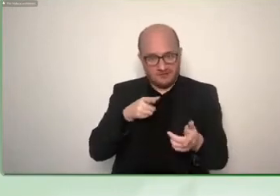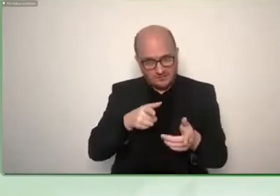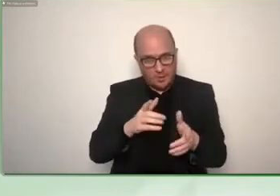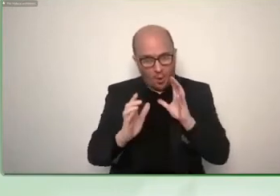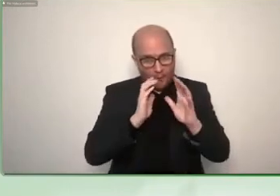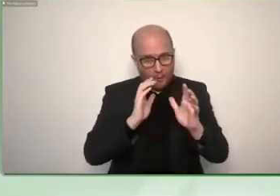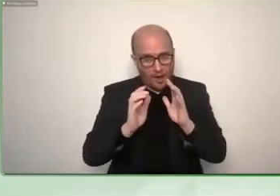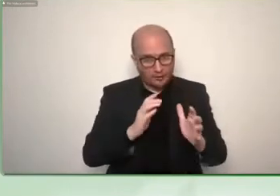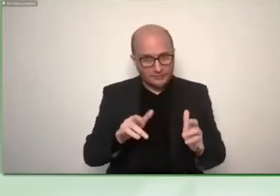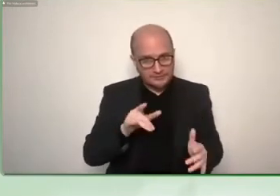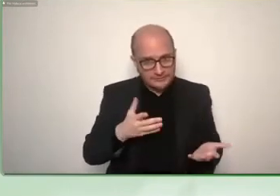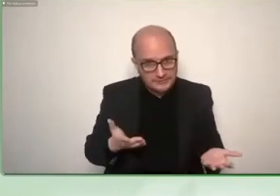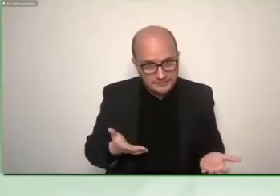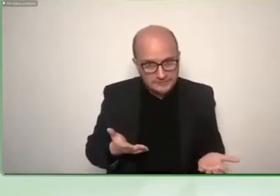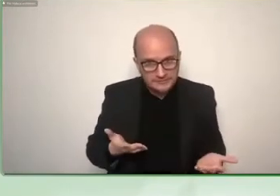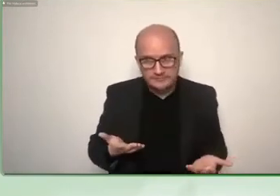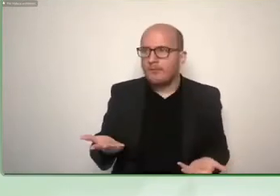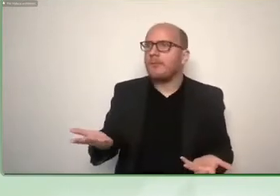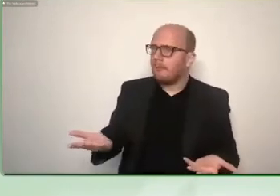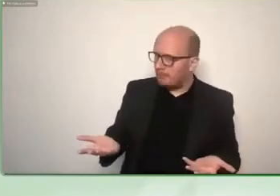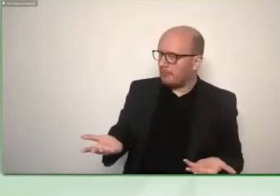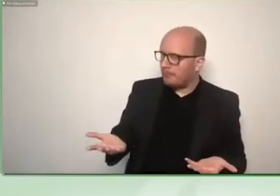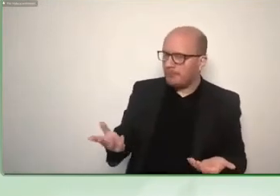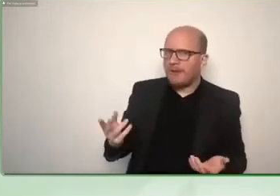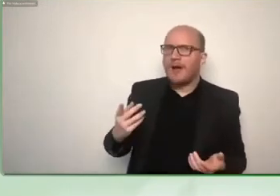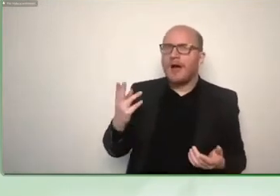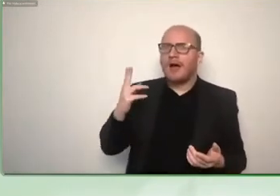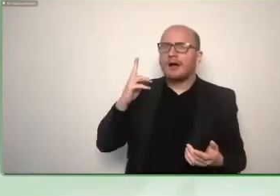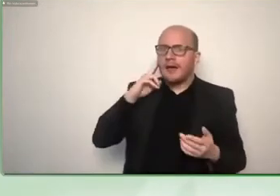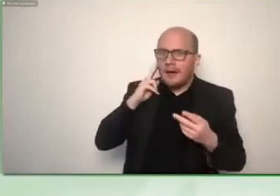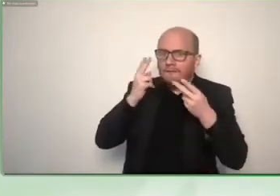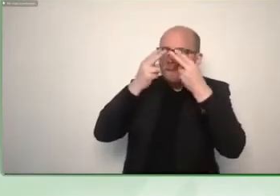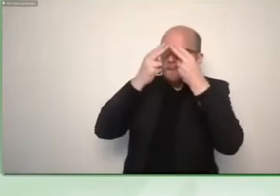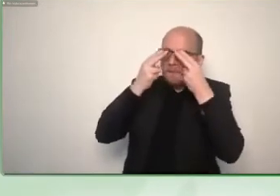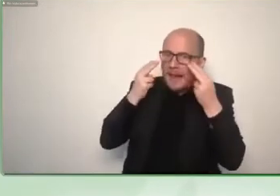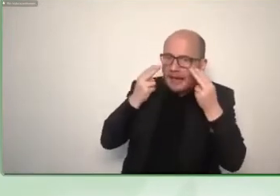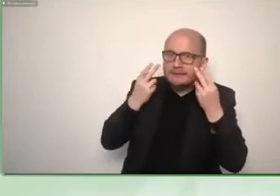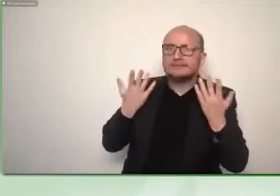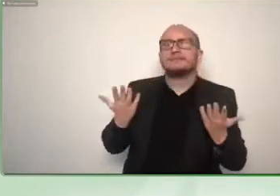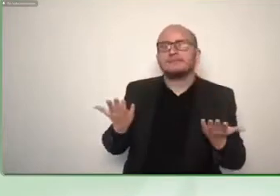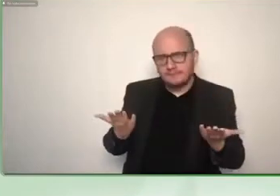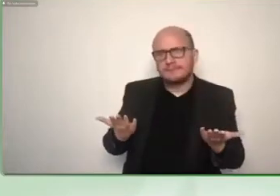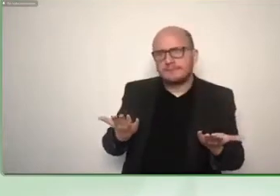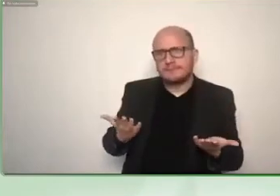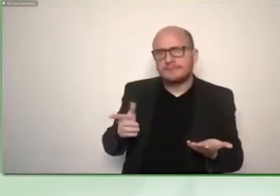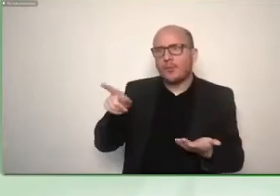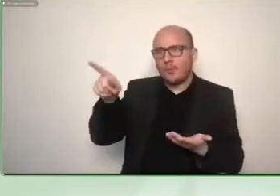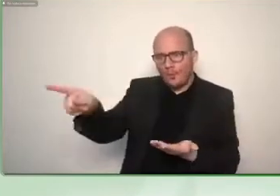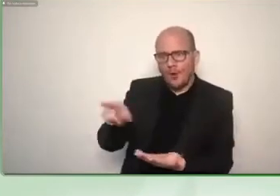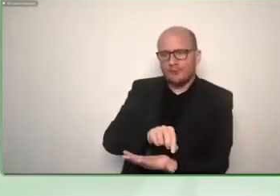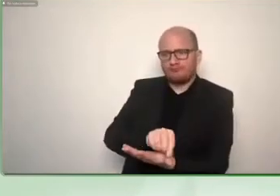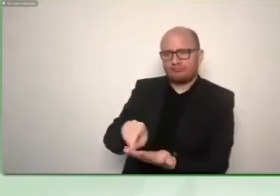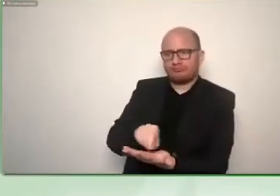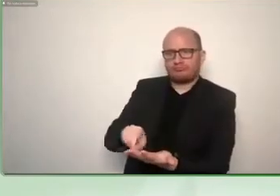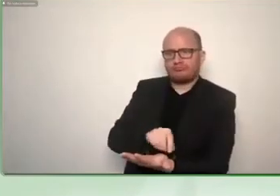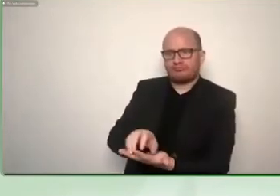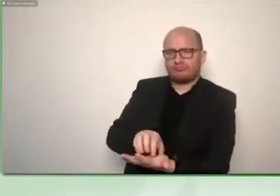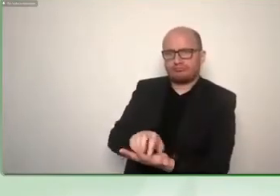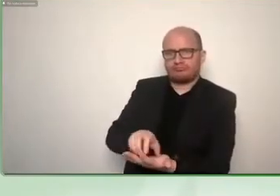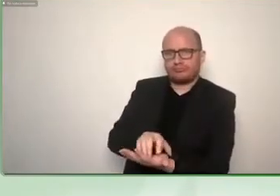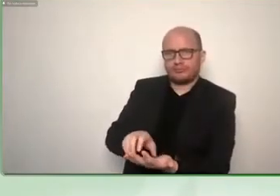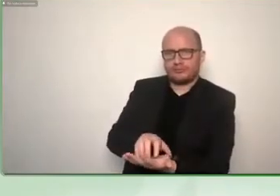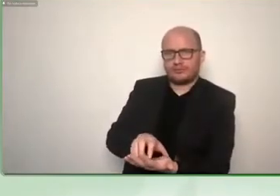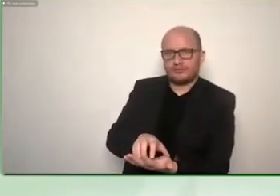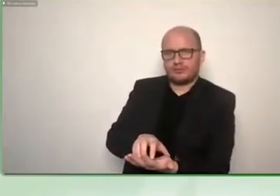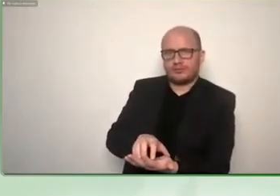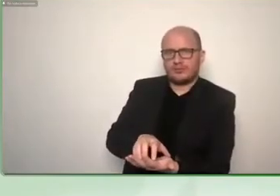deafblind you will write into my hand exactly yes otherwise you take your hand up and you spell for me